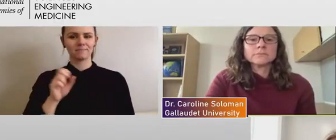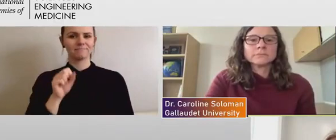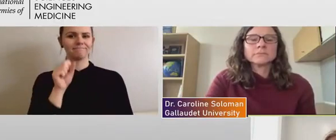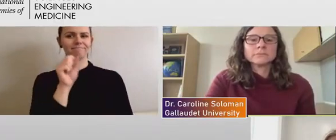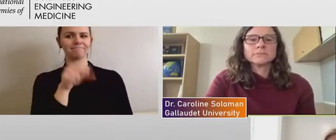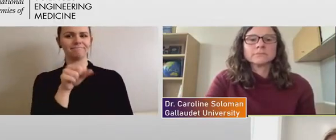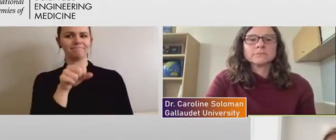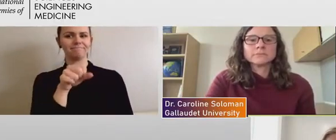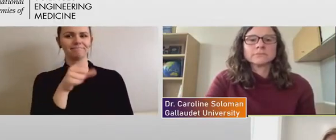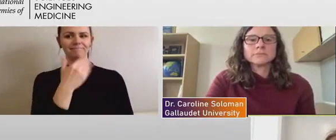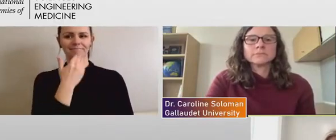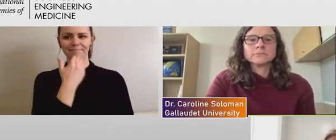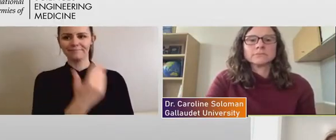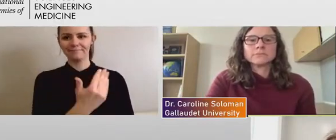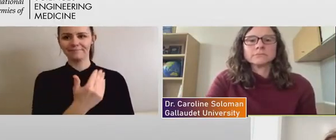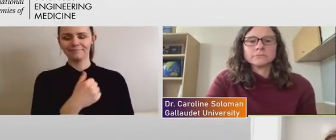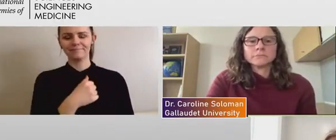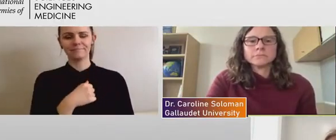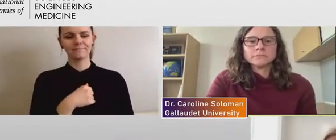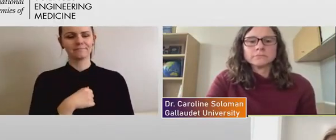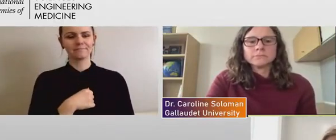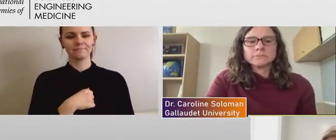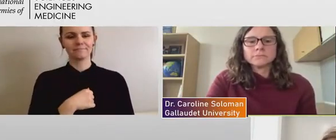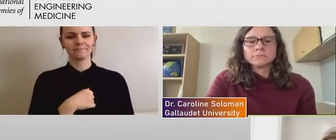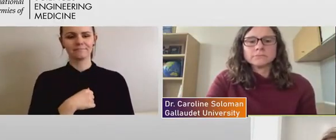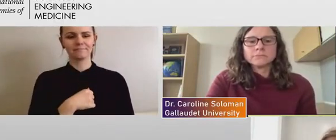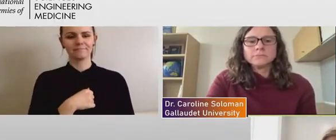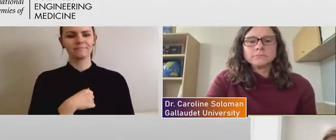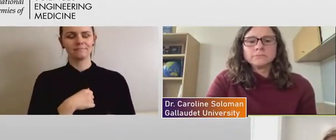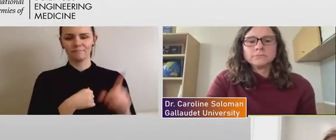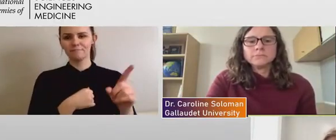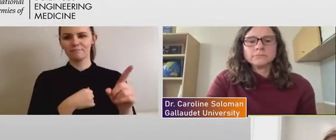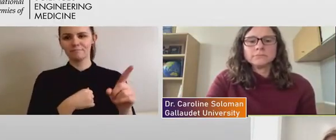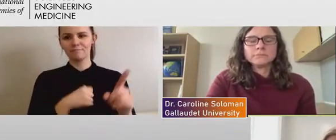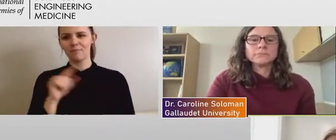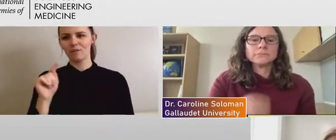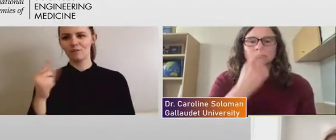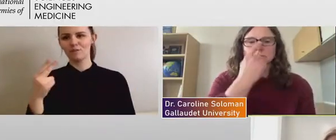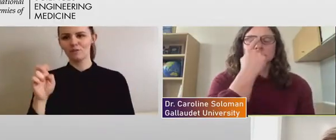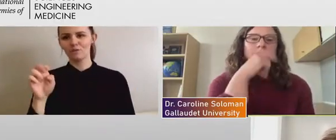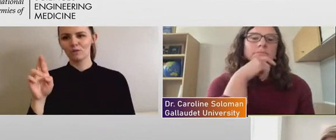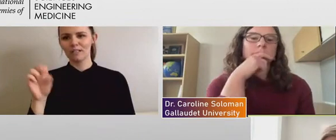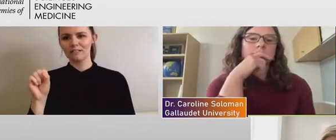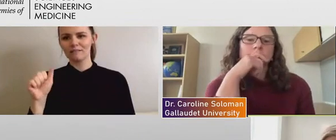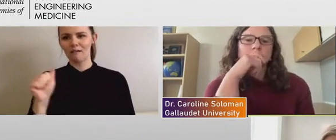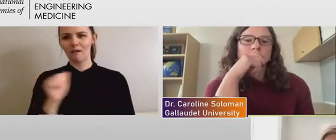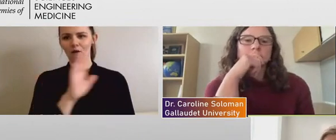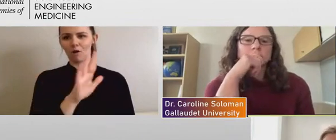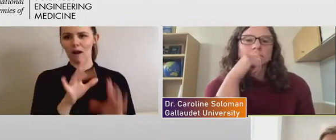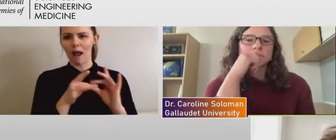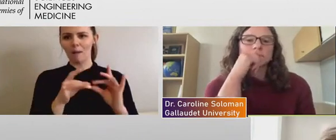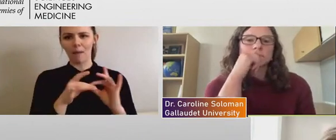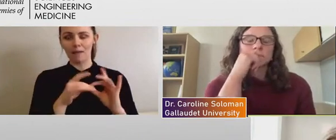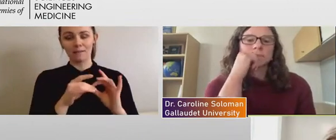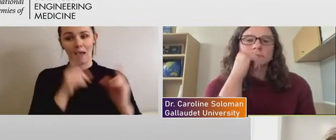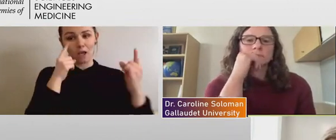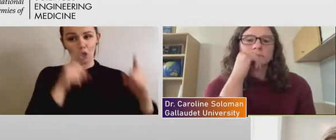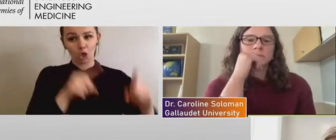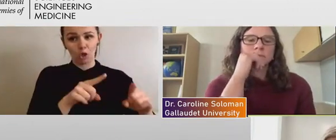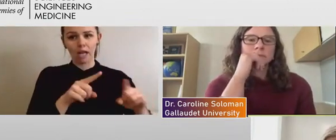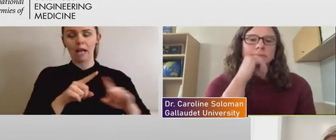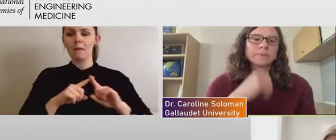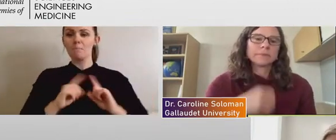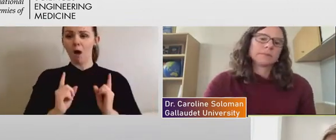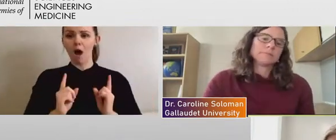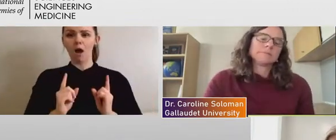I, think that it, it has, you know, I echo what Teresa has said, but I also want to add that it's opened opportunities for the faculty to teach courses